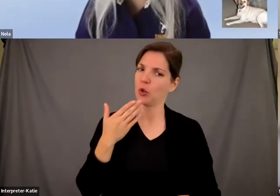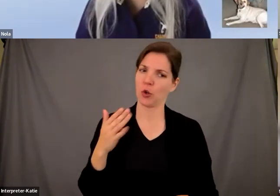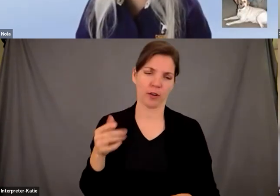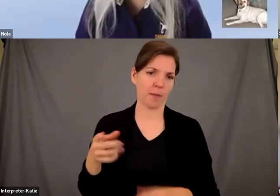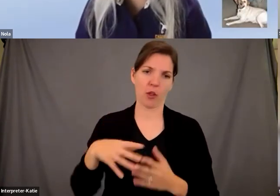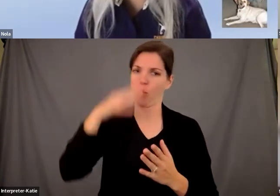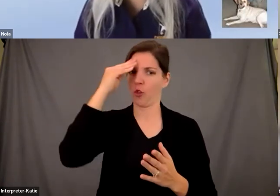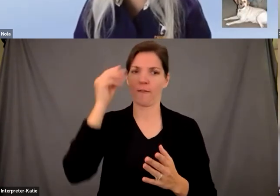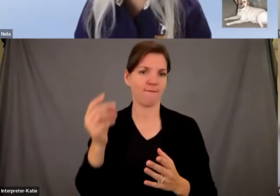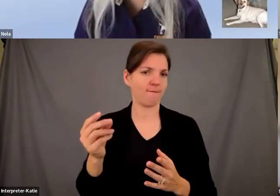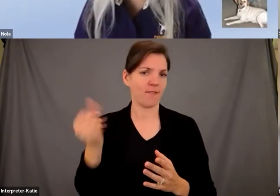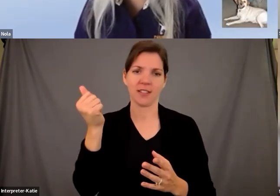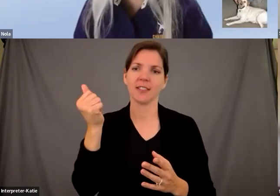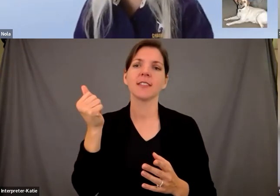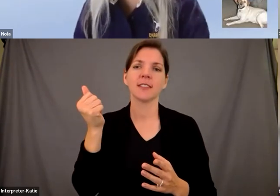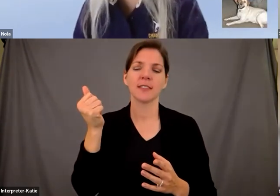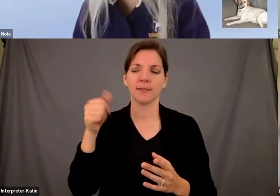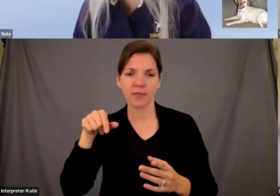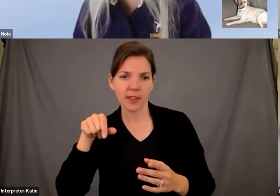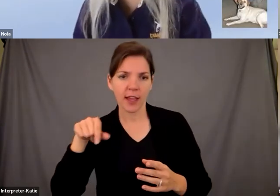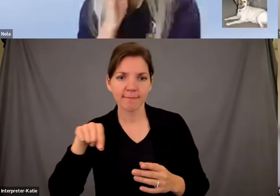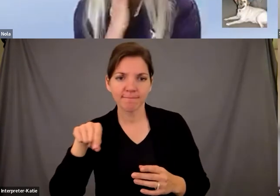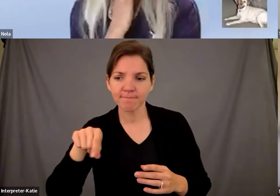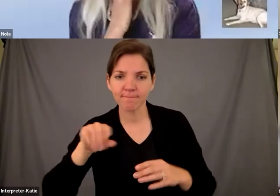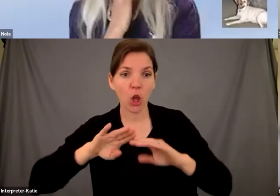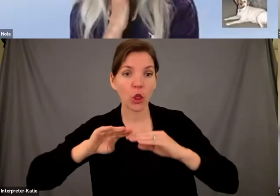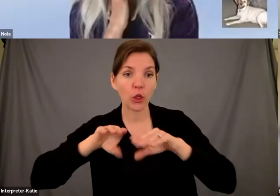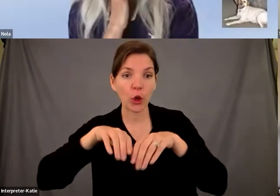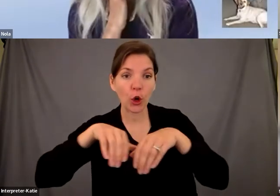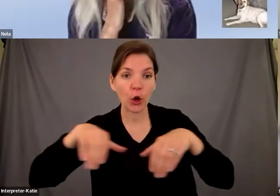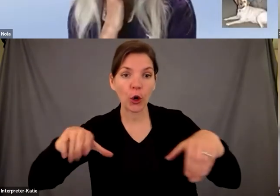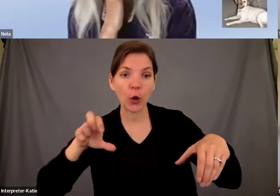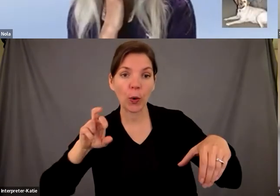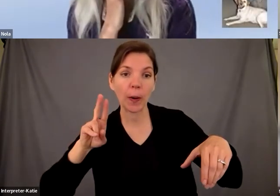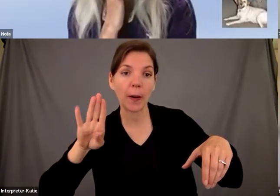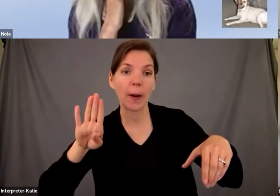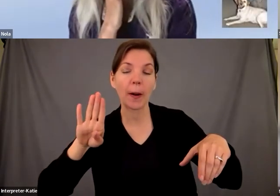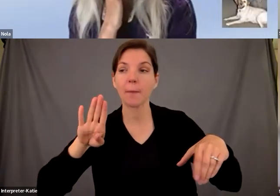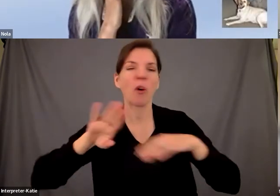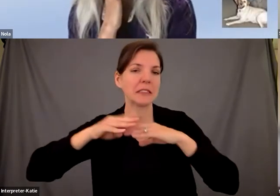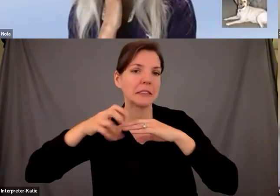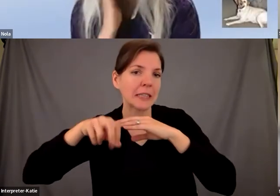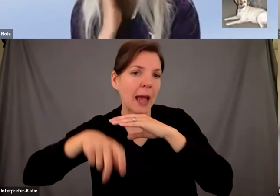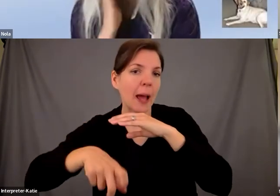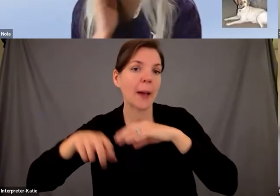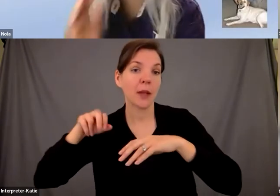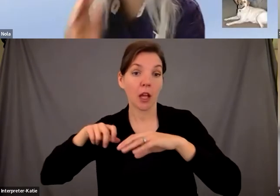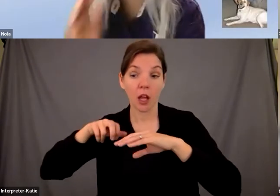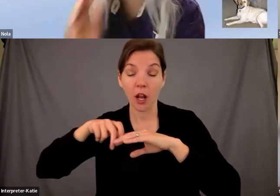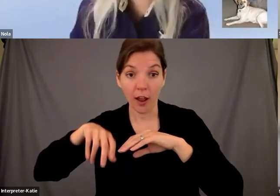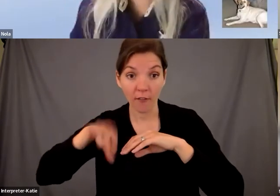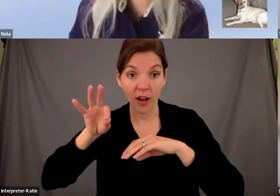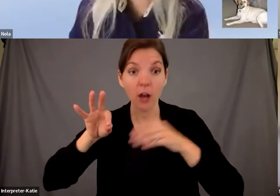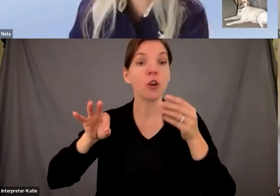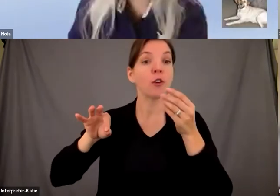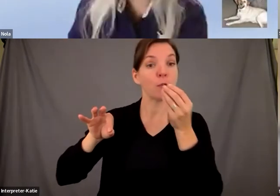and effect right they perform a task like finding curves or finding steps or finding stairs and then they get traded for what they do so that